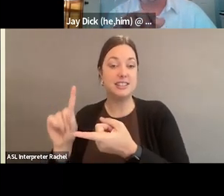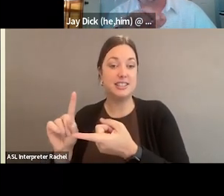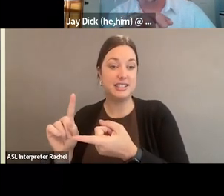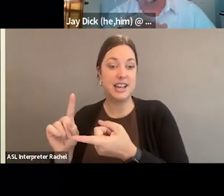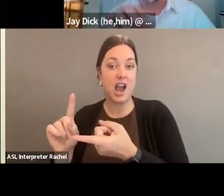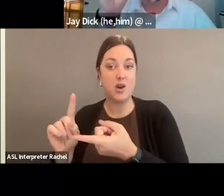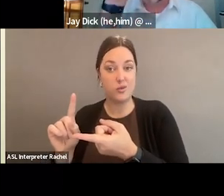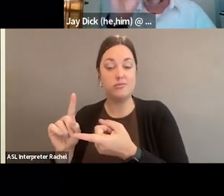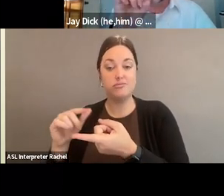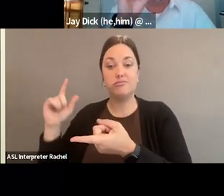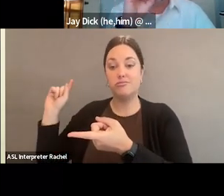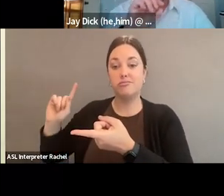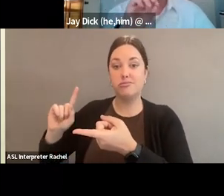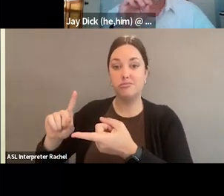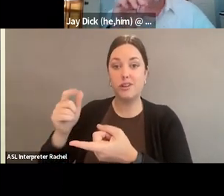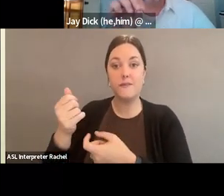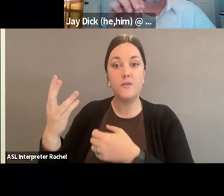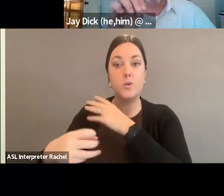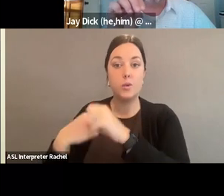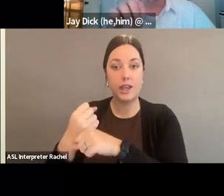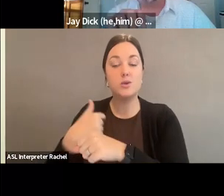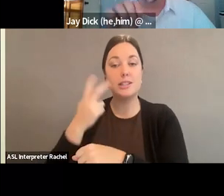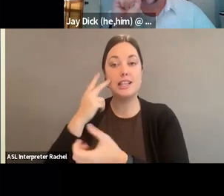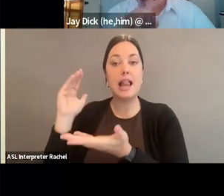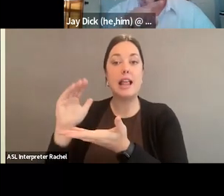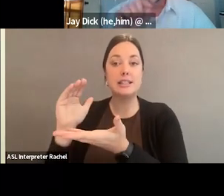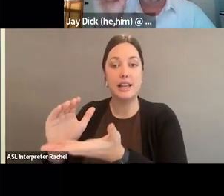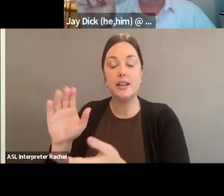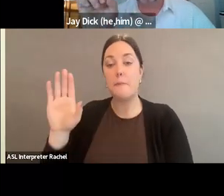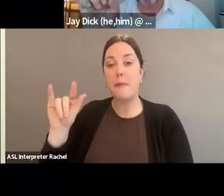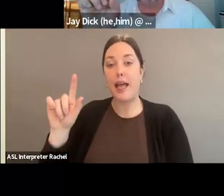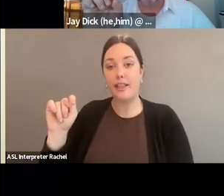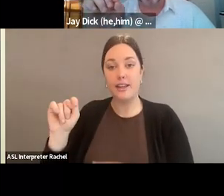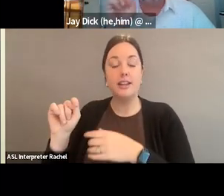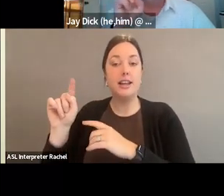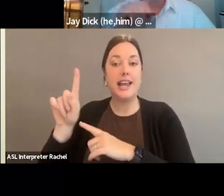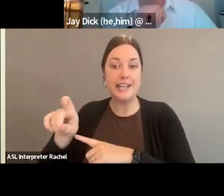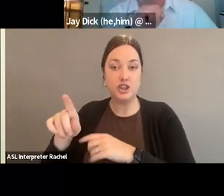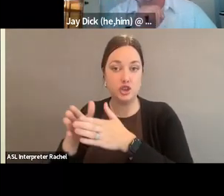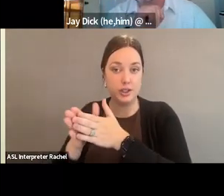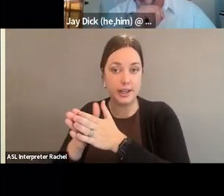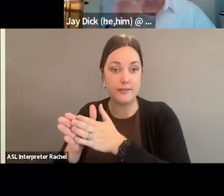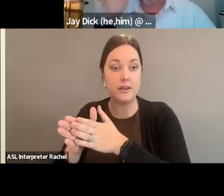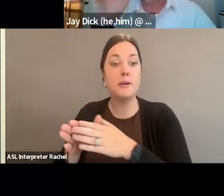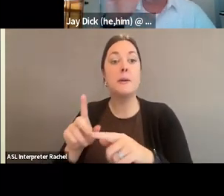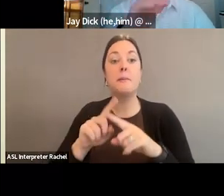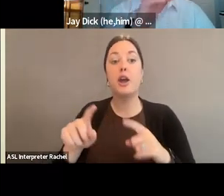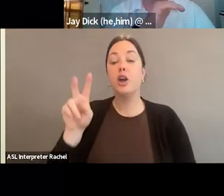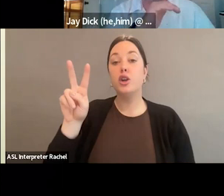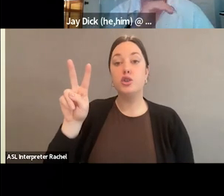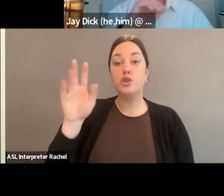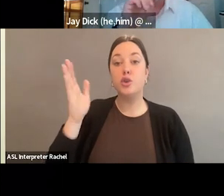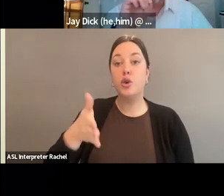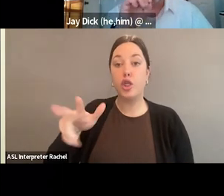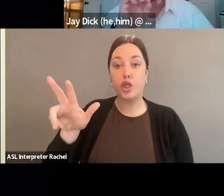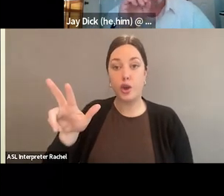know, conceptually over the last few years. You're seeing less and less state ballot initiatives. But those that aren't there, two-thirds pass. And this is holding